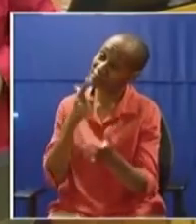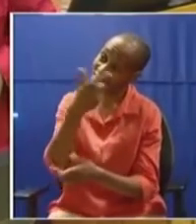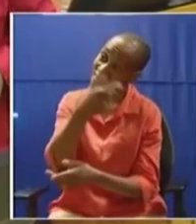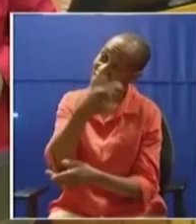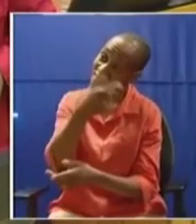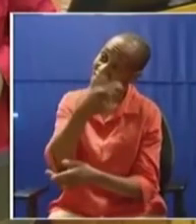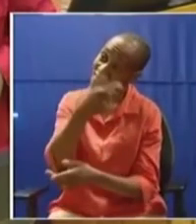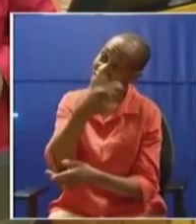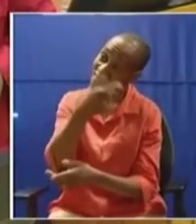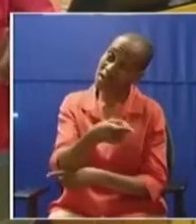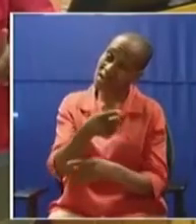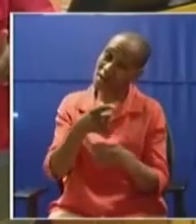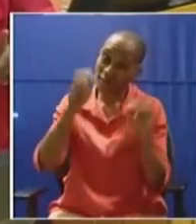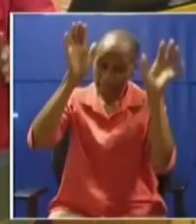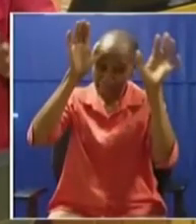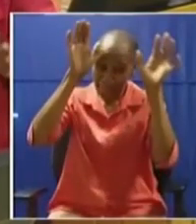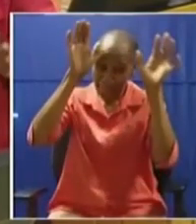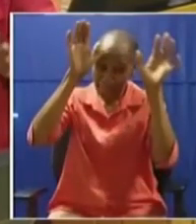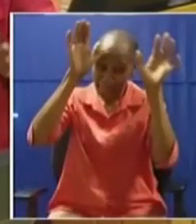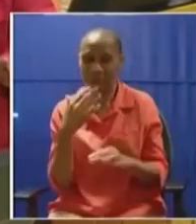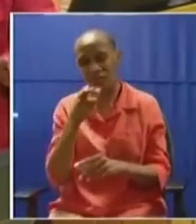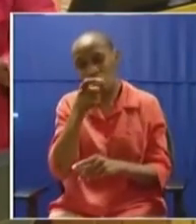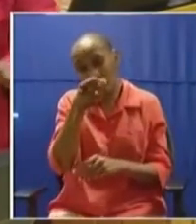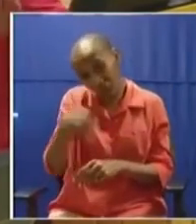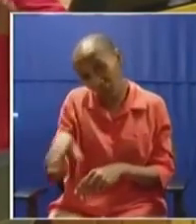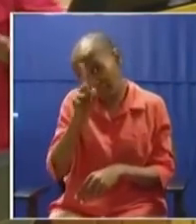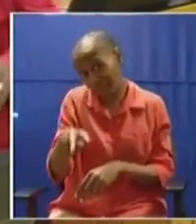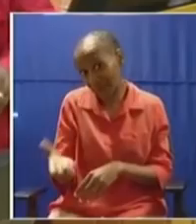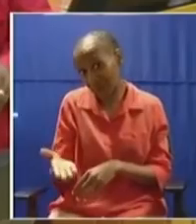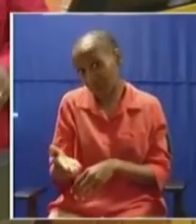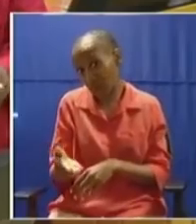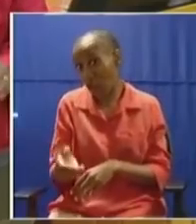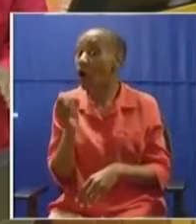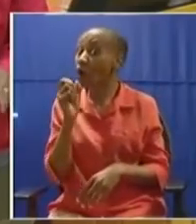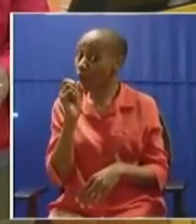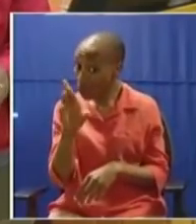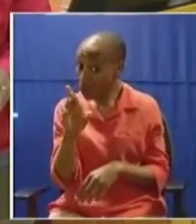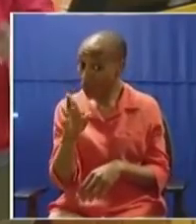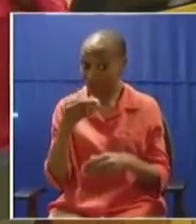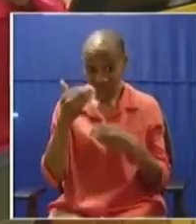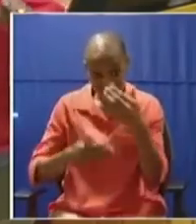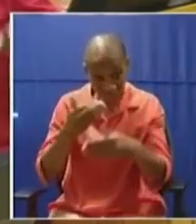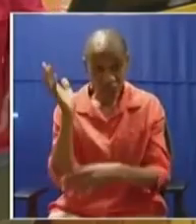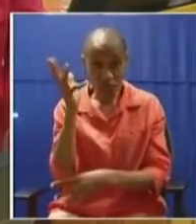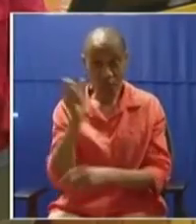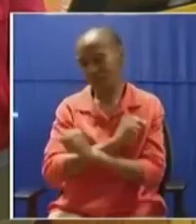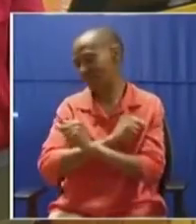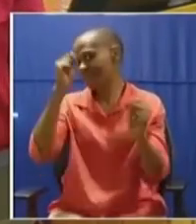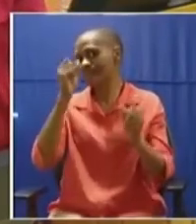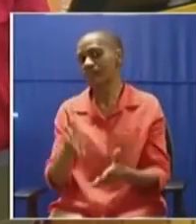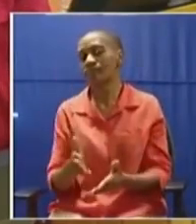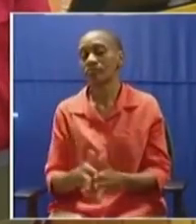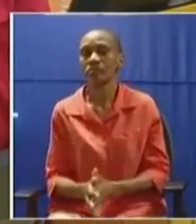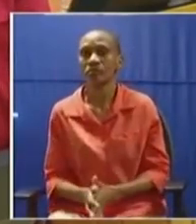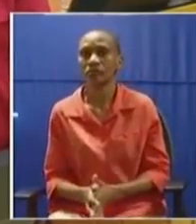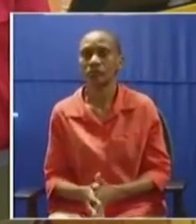withdraw that so-called Mickey Mouse, Commander-in-Chief. Otherwise, he is not going to talk. And we can make him not to talk.